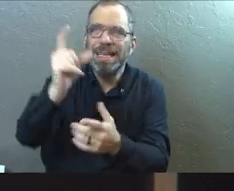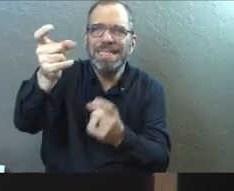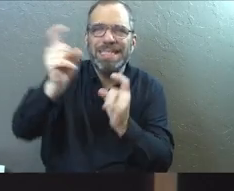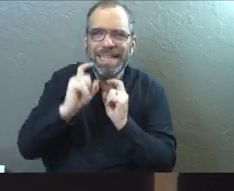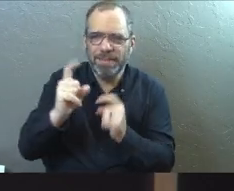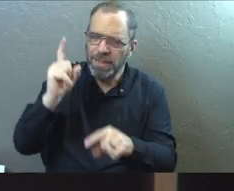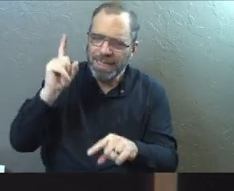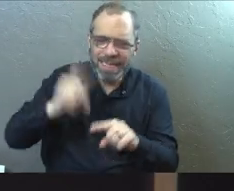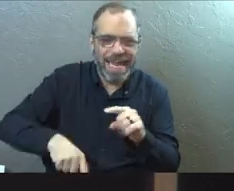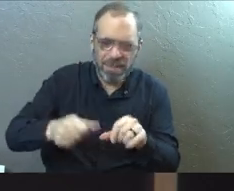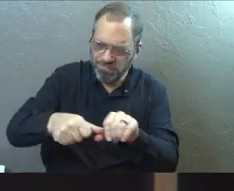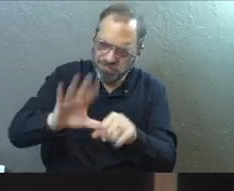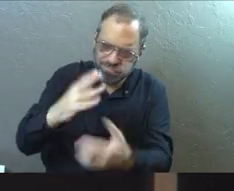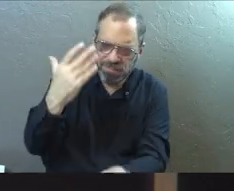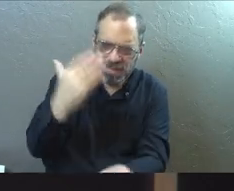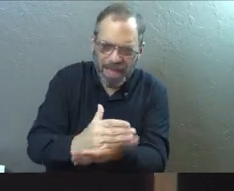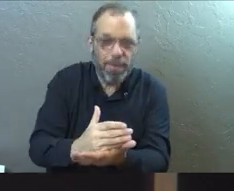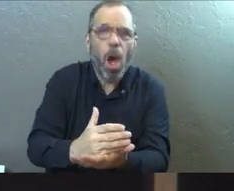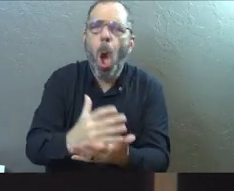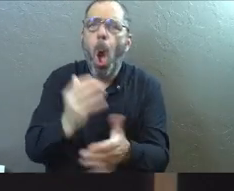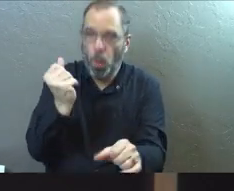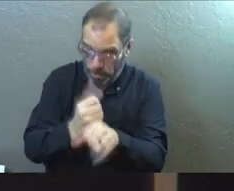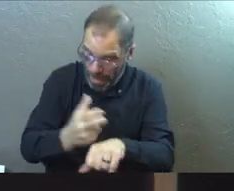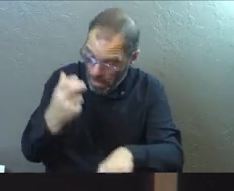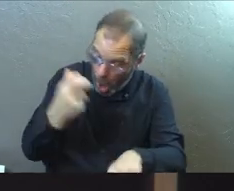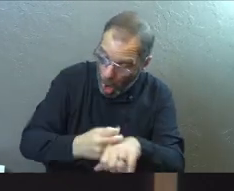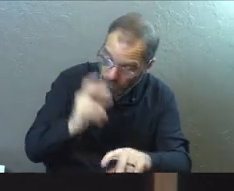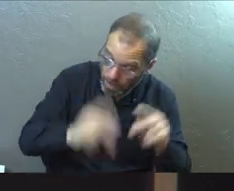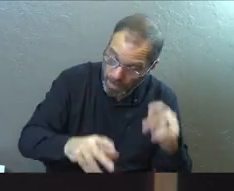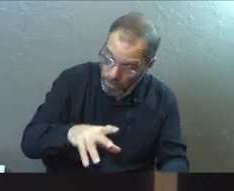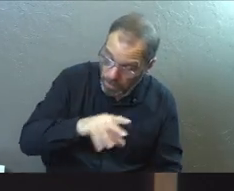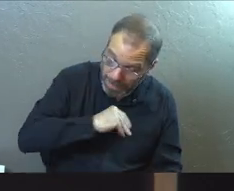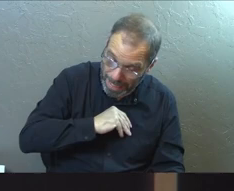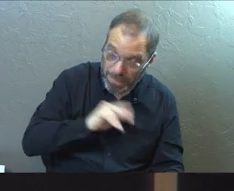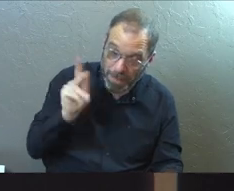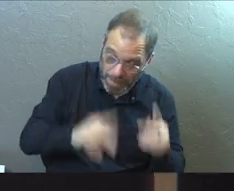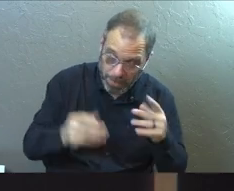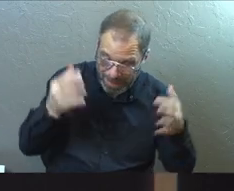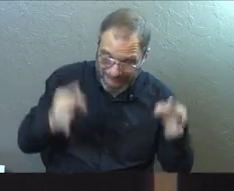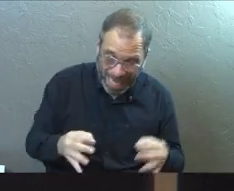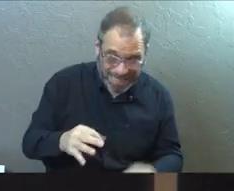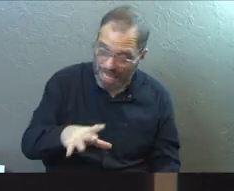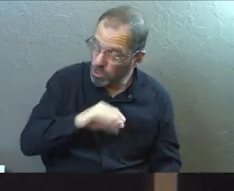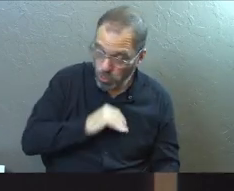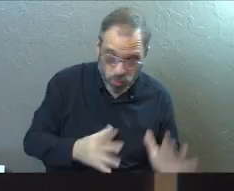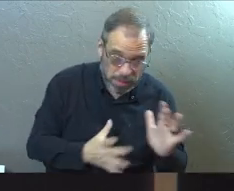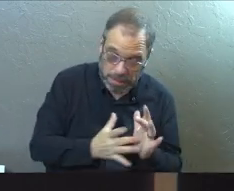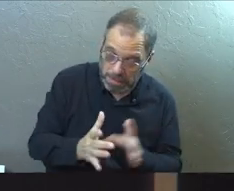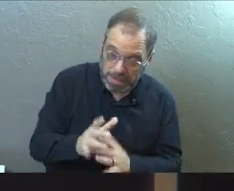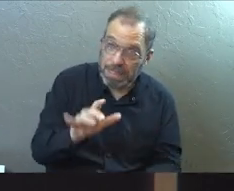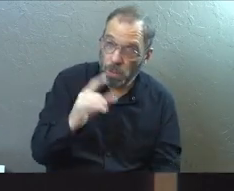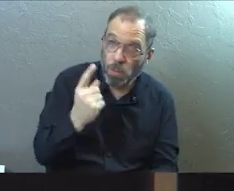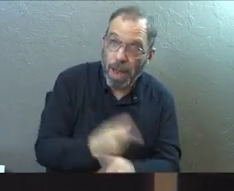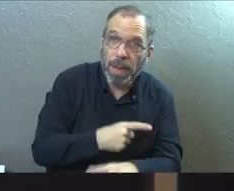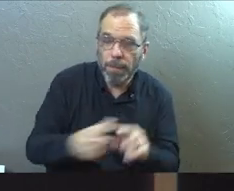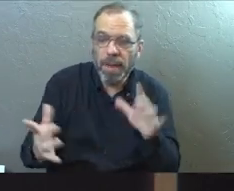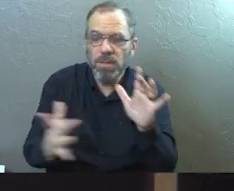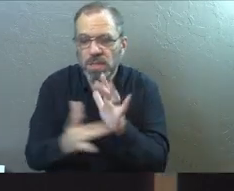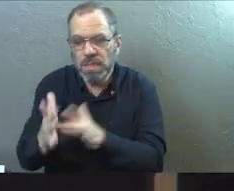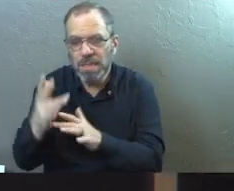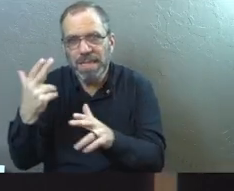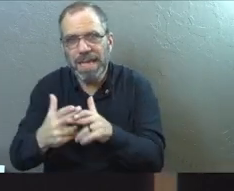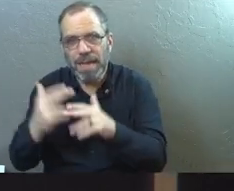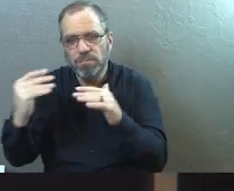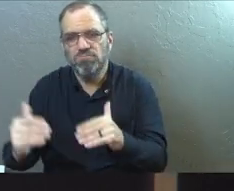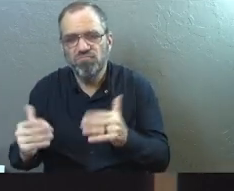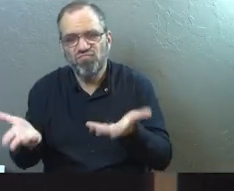that he has available to all of us. Again, we can make it harder for people to choose and sadly a lot of people won't choose him but the name of Jesus will